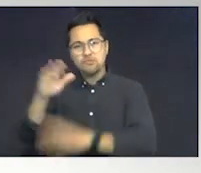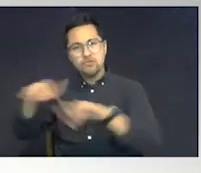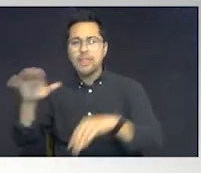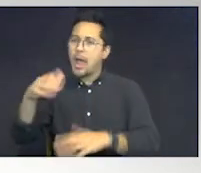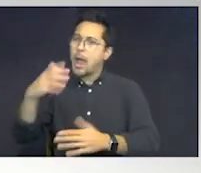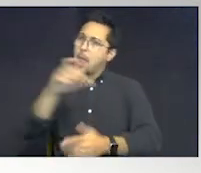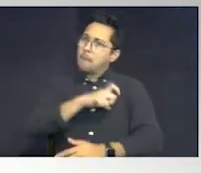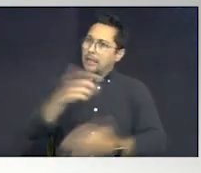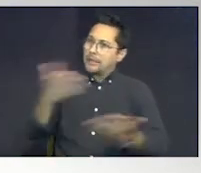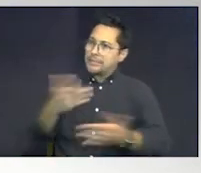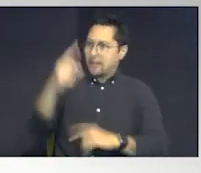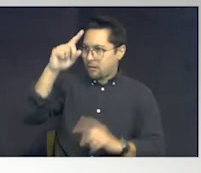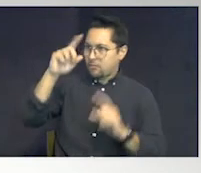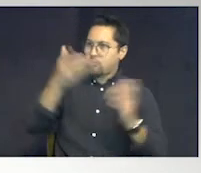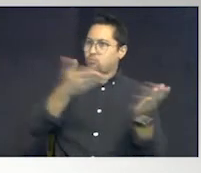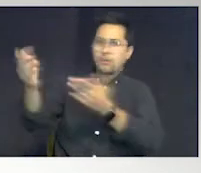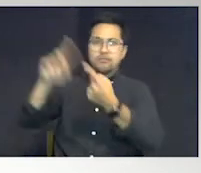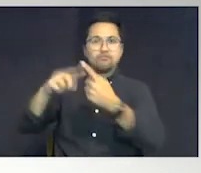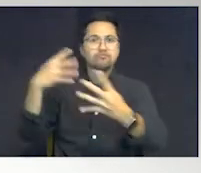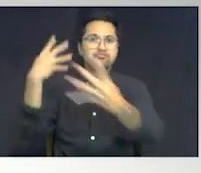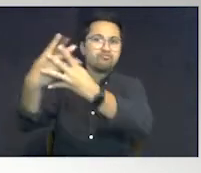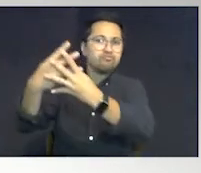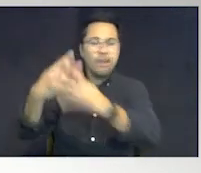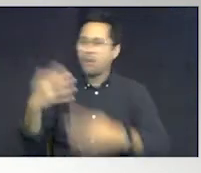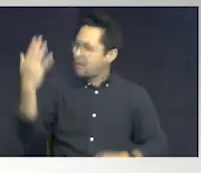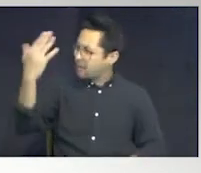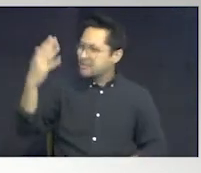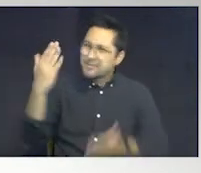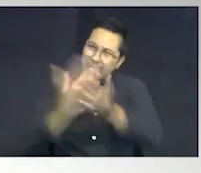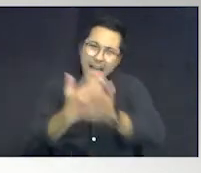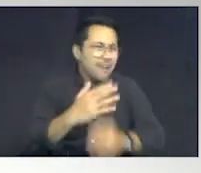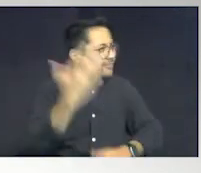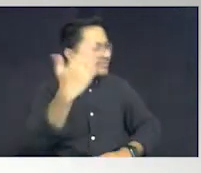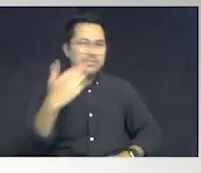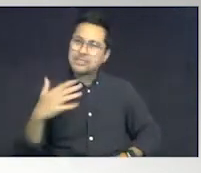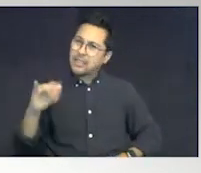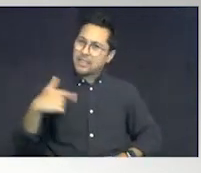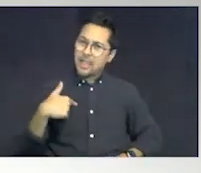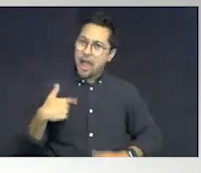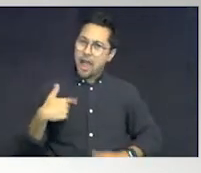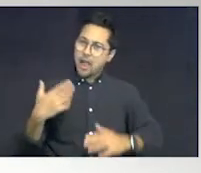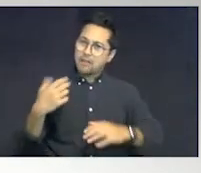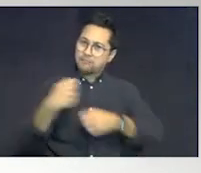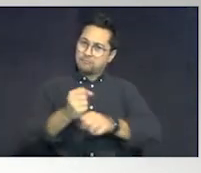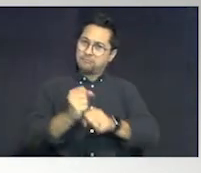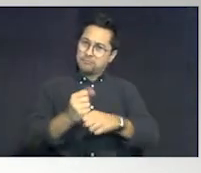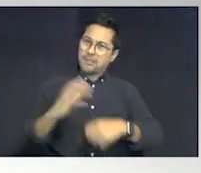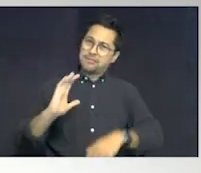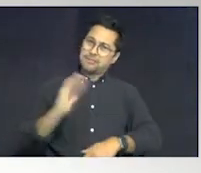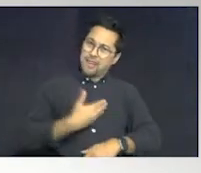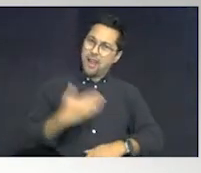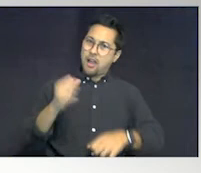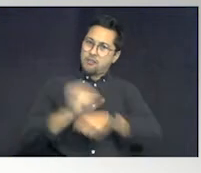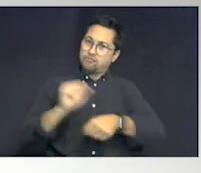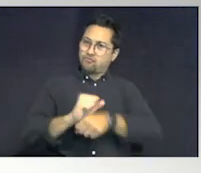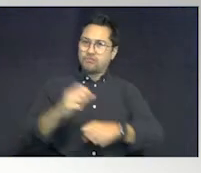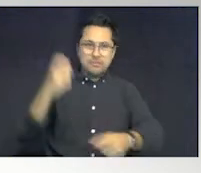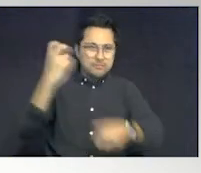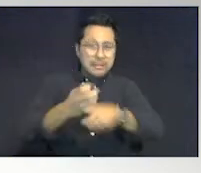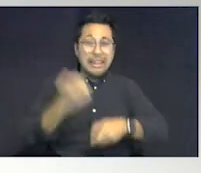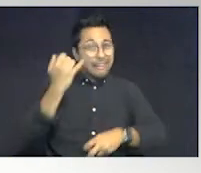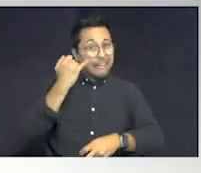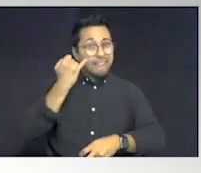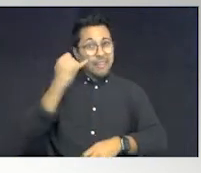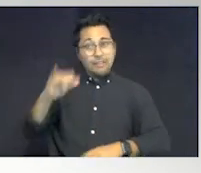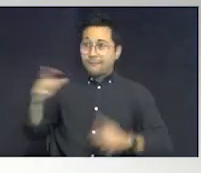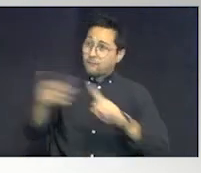jail. Please stop telling them that. Why? Because it makes our job so much difficult. Because if it's the first time that I'm going to encounter your